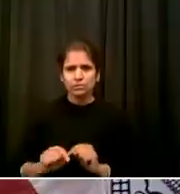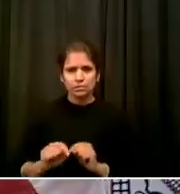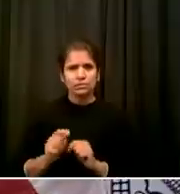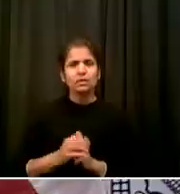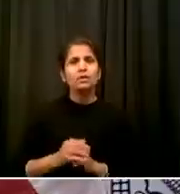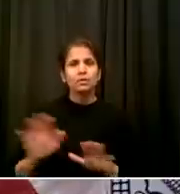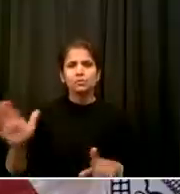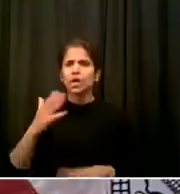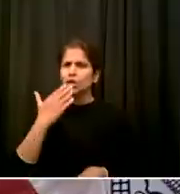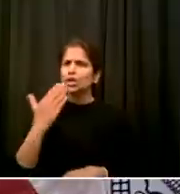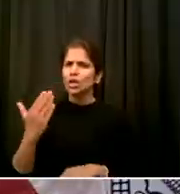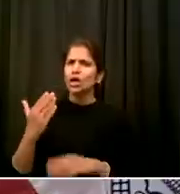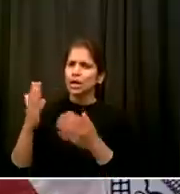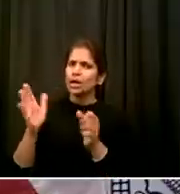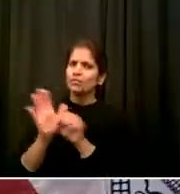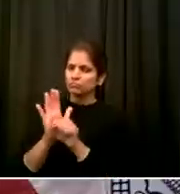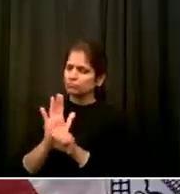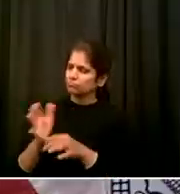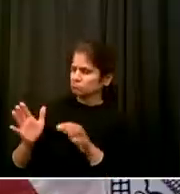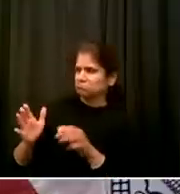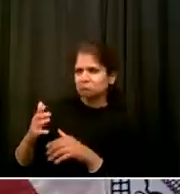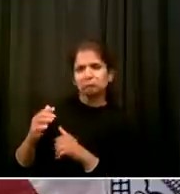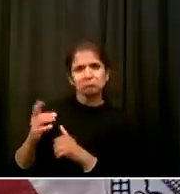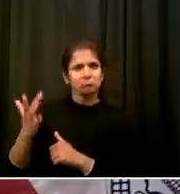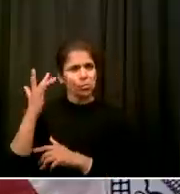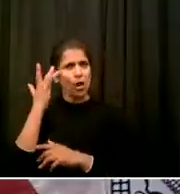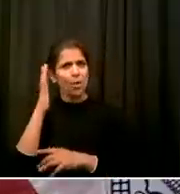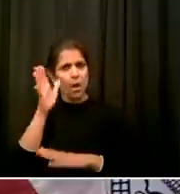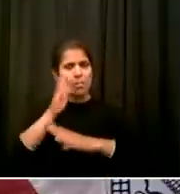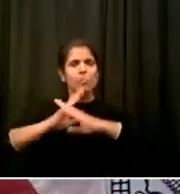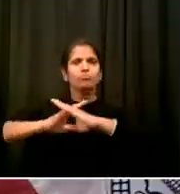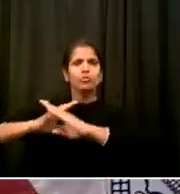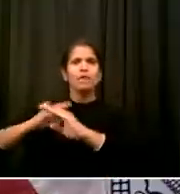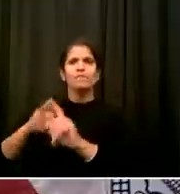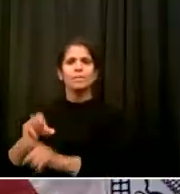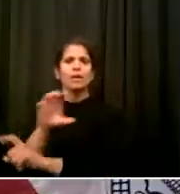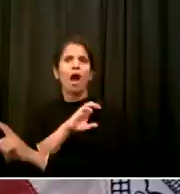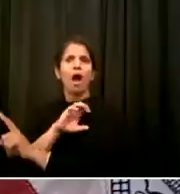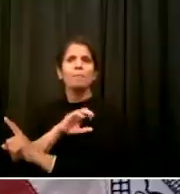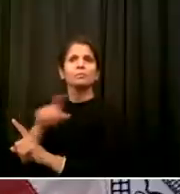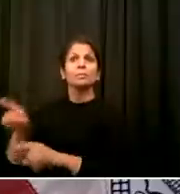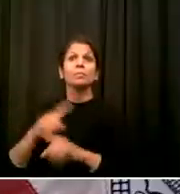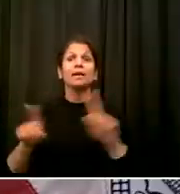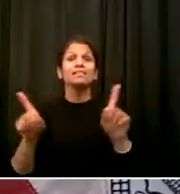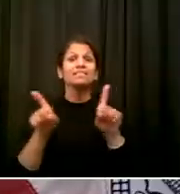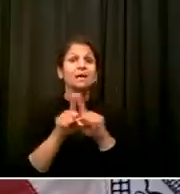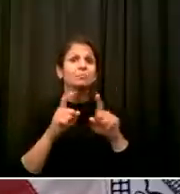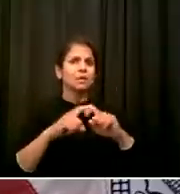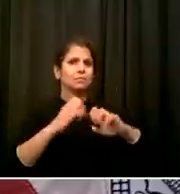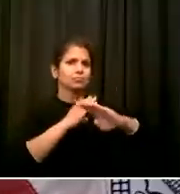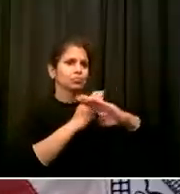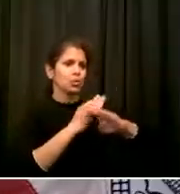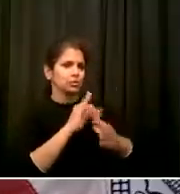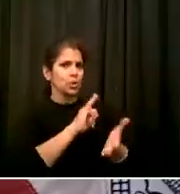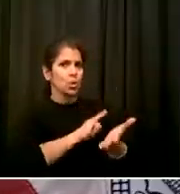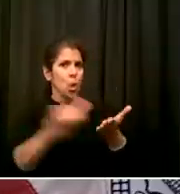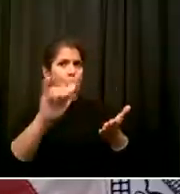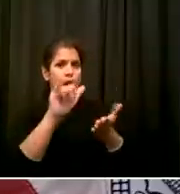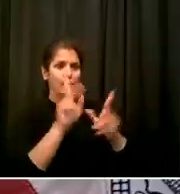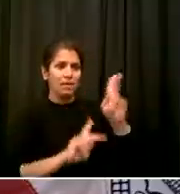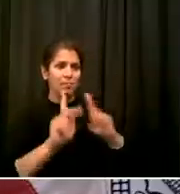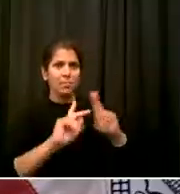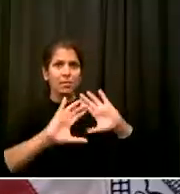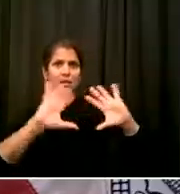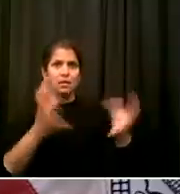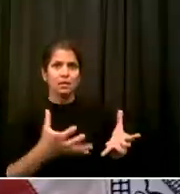It's crucial to understand that the disclosure the bill calls for I think is the right kind of broad